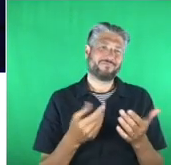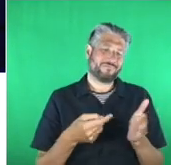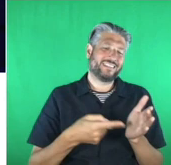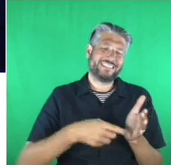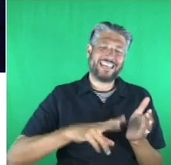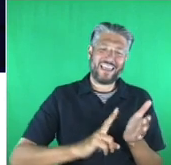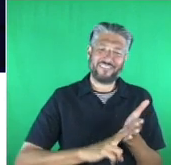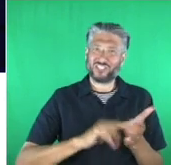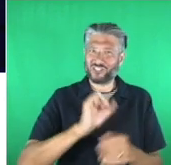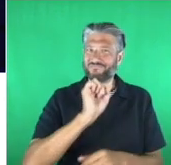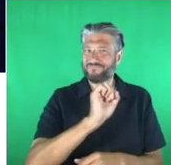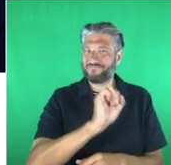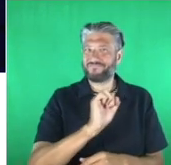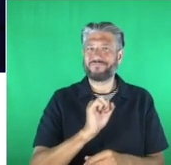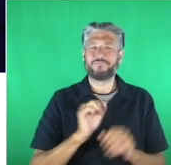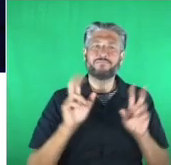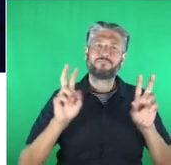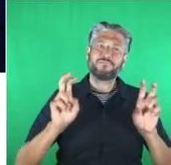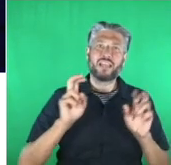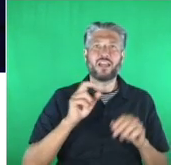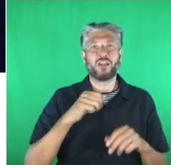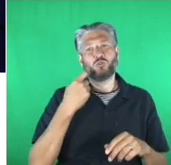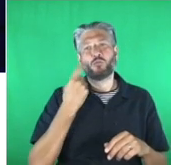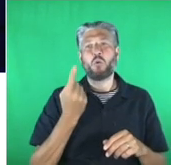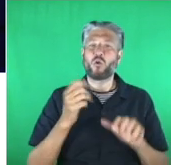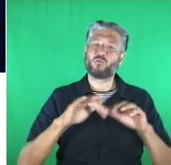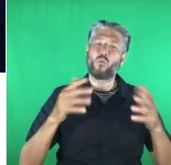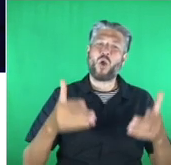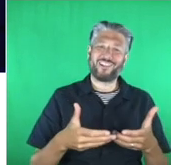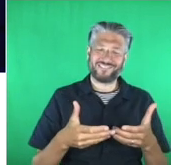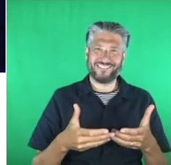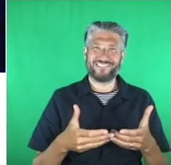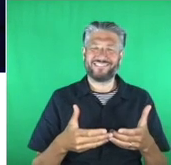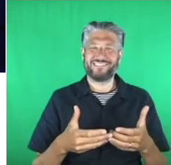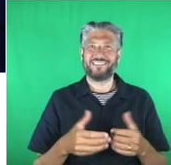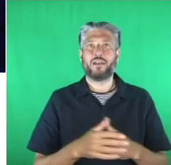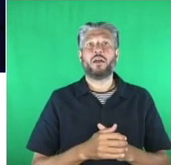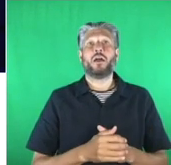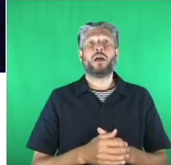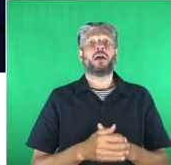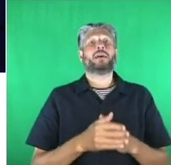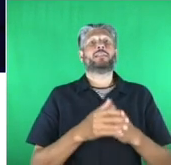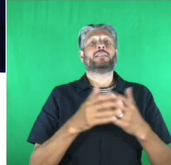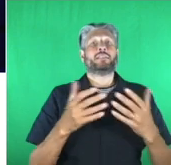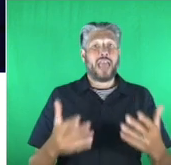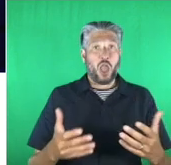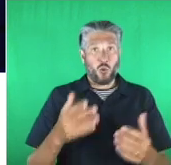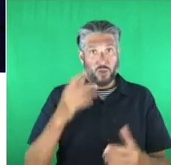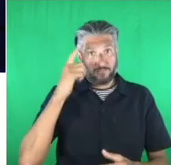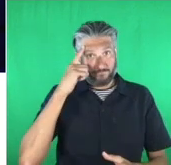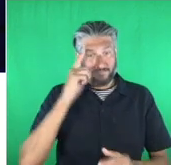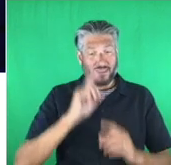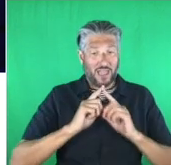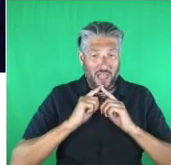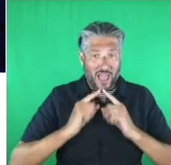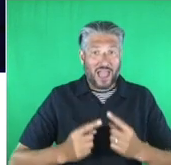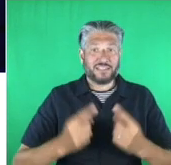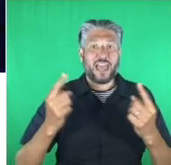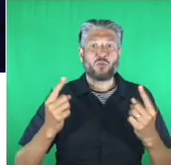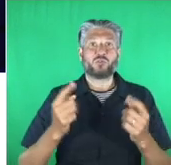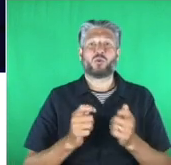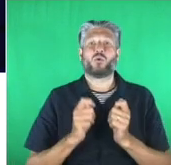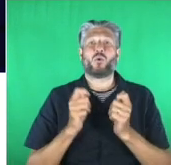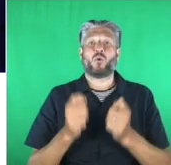Exactly. Exactly. So enough reminiscing. We're going to introduce the Tech for Good special award winner for this year. And to do that, I'm going to